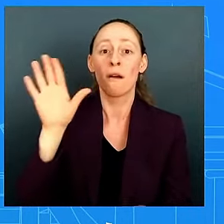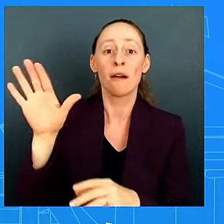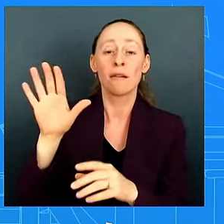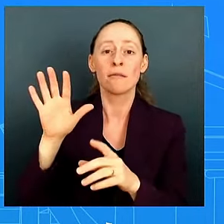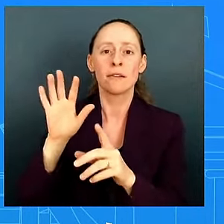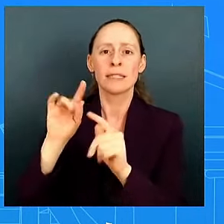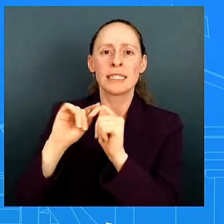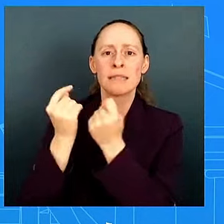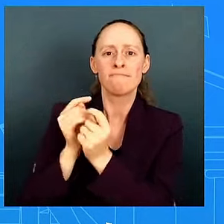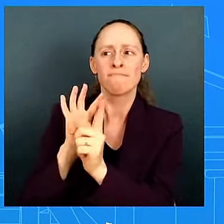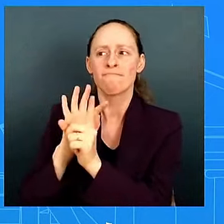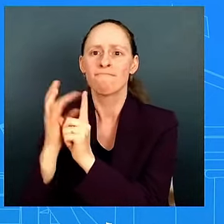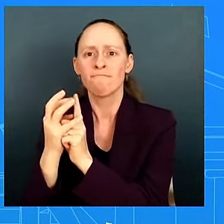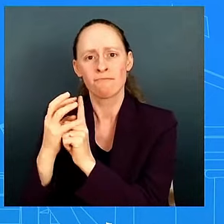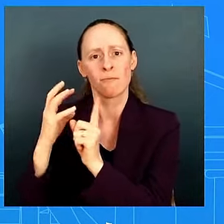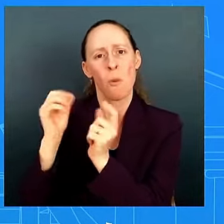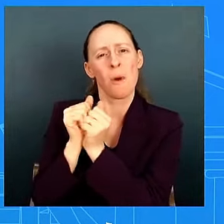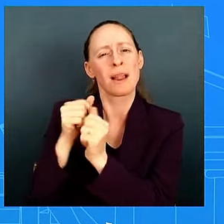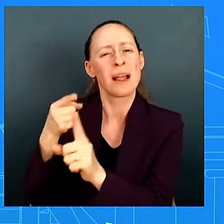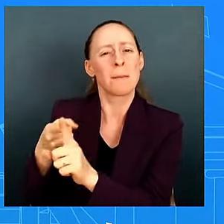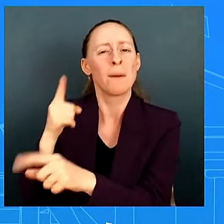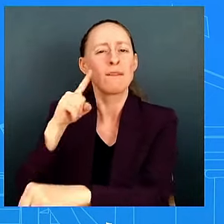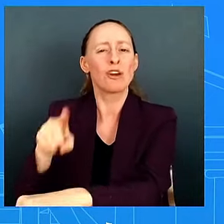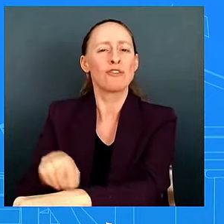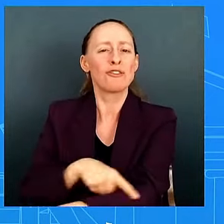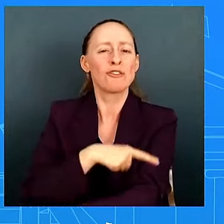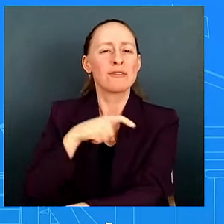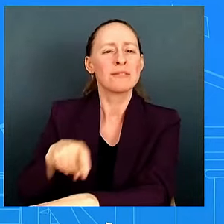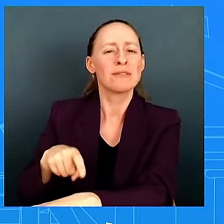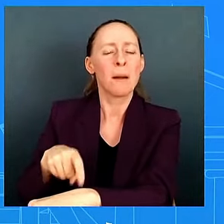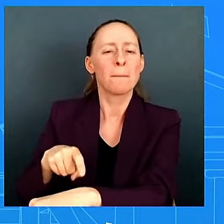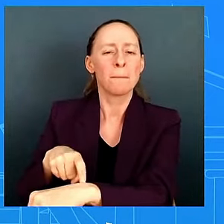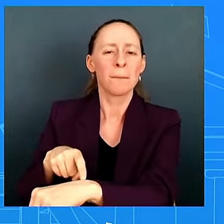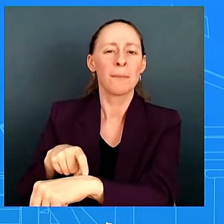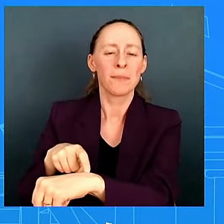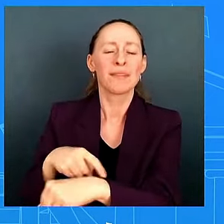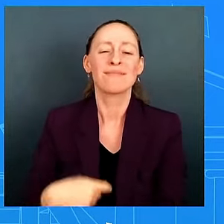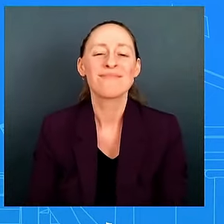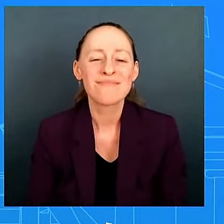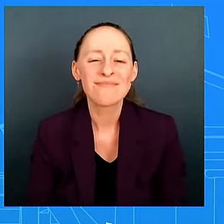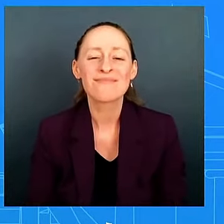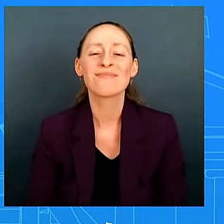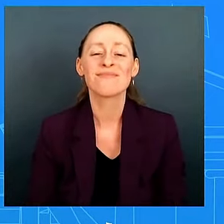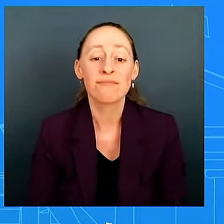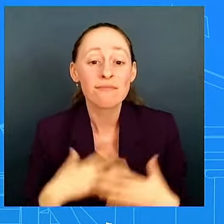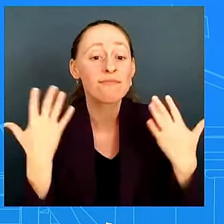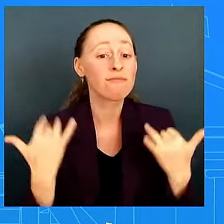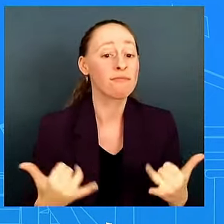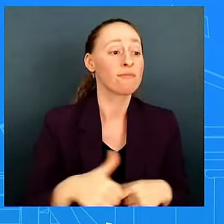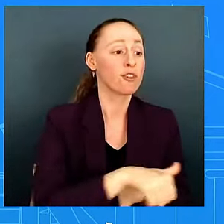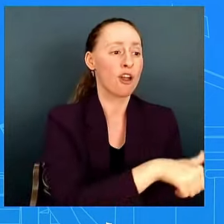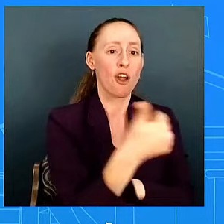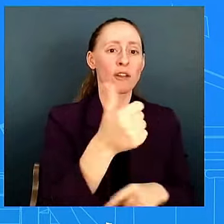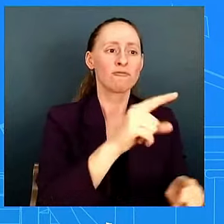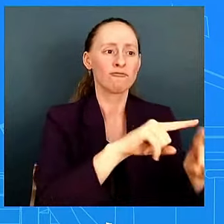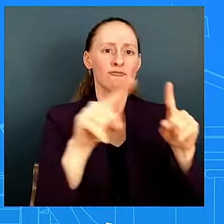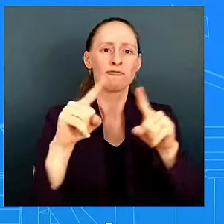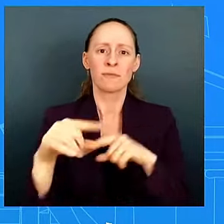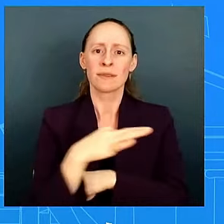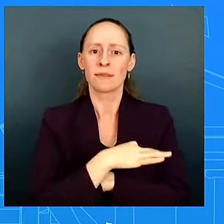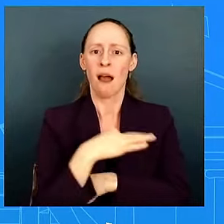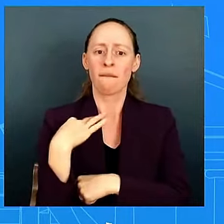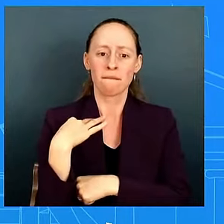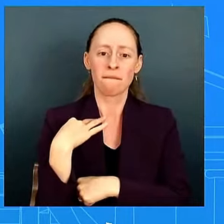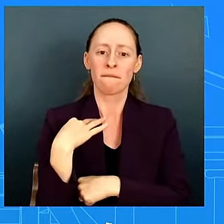uh he also has people who have who are new to new to the administration uh that also advise him